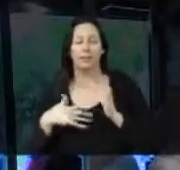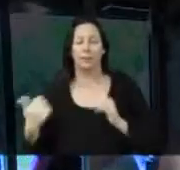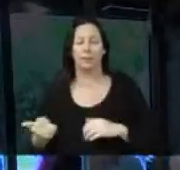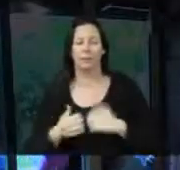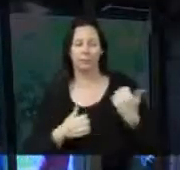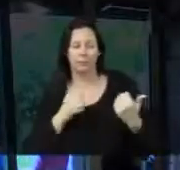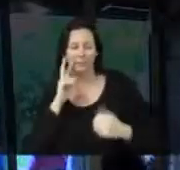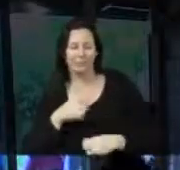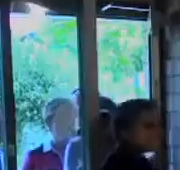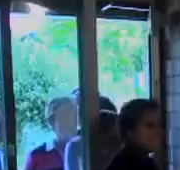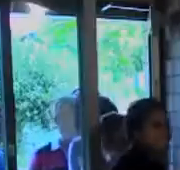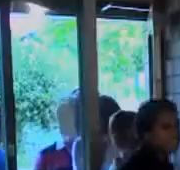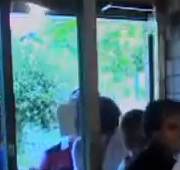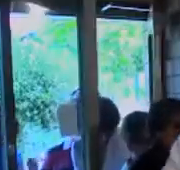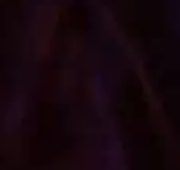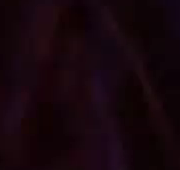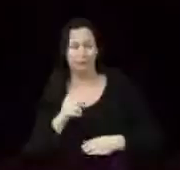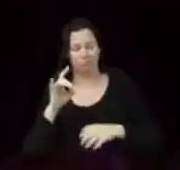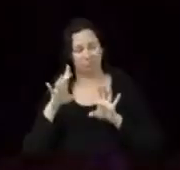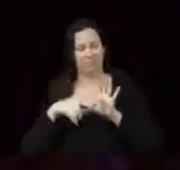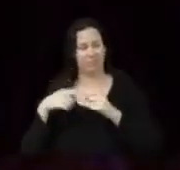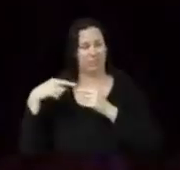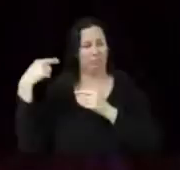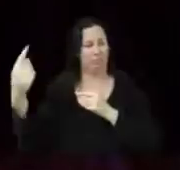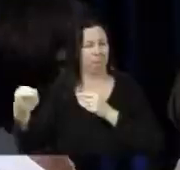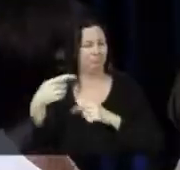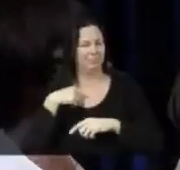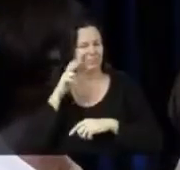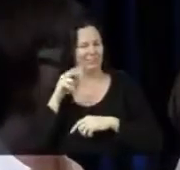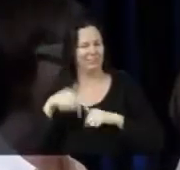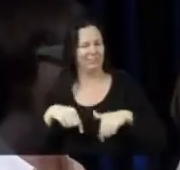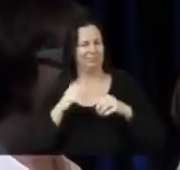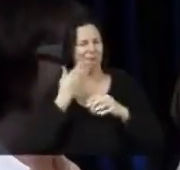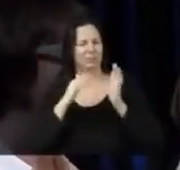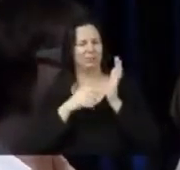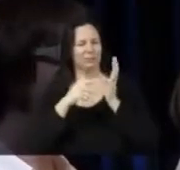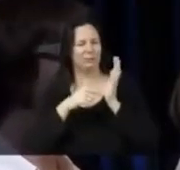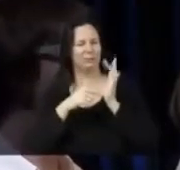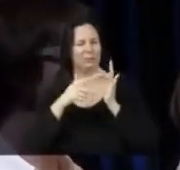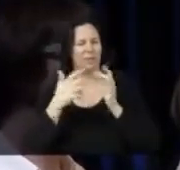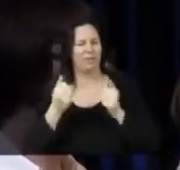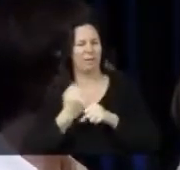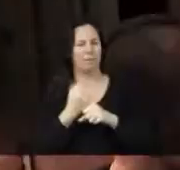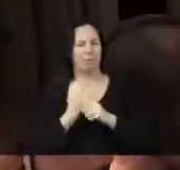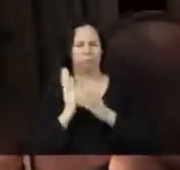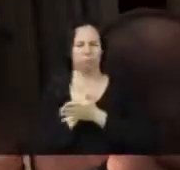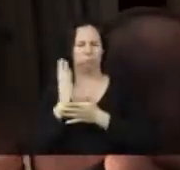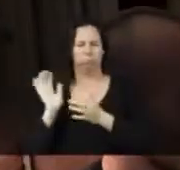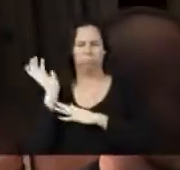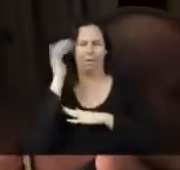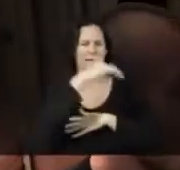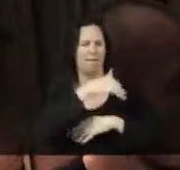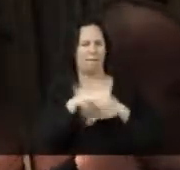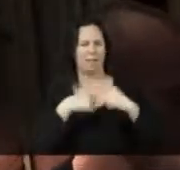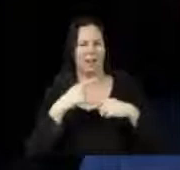How are Good to see you. In 10 years, I see Hot Tootie having